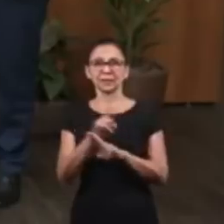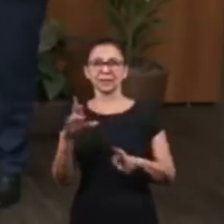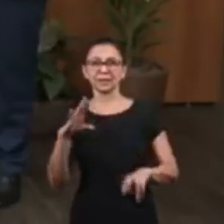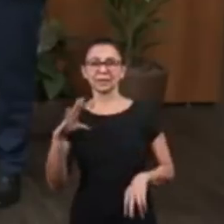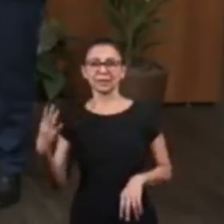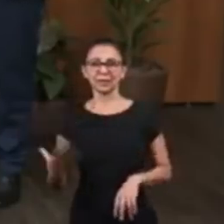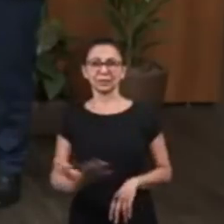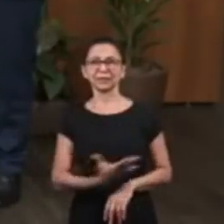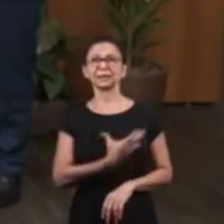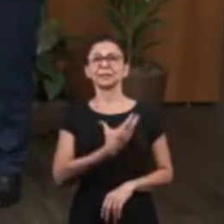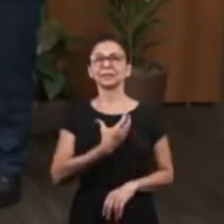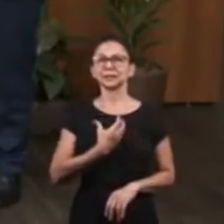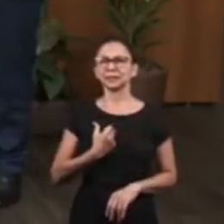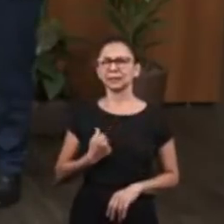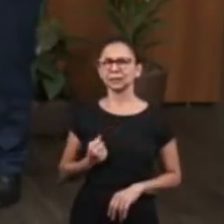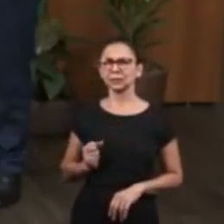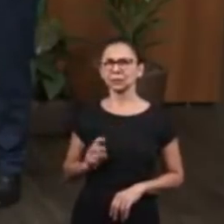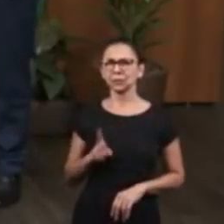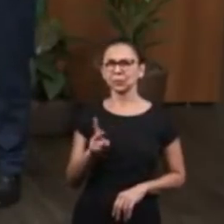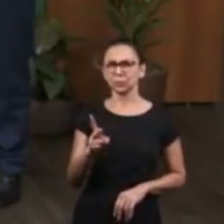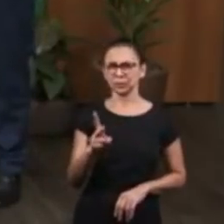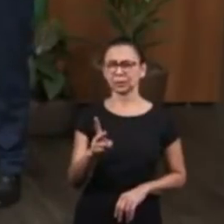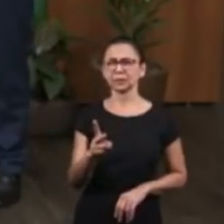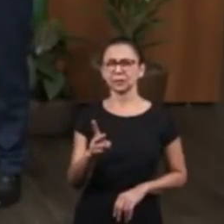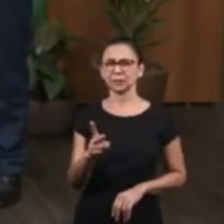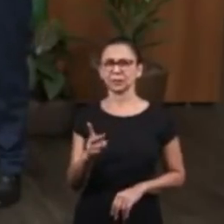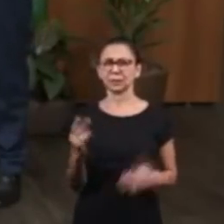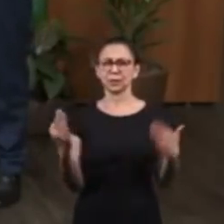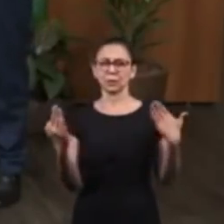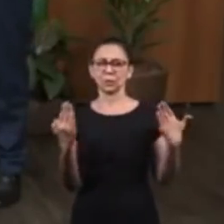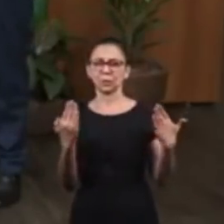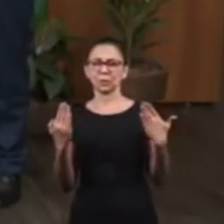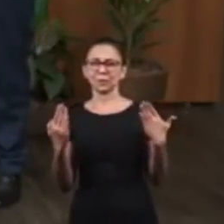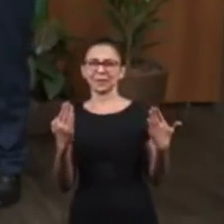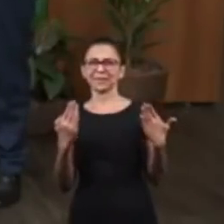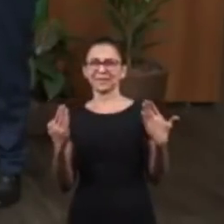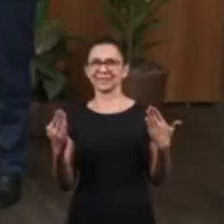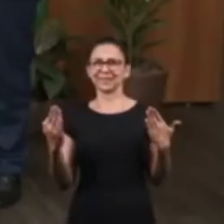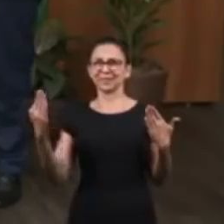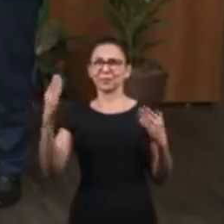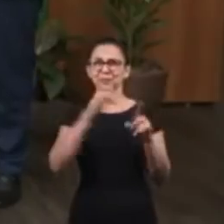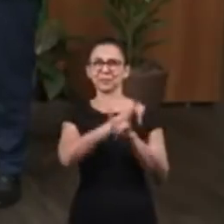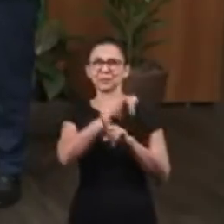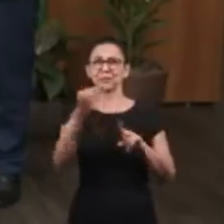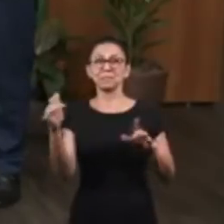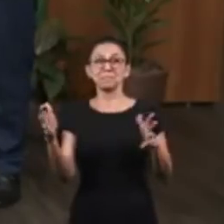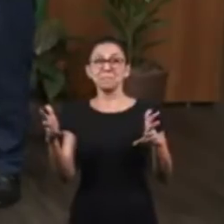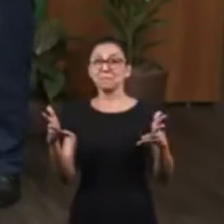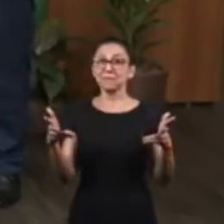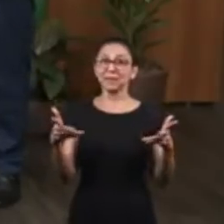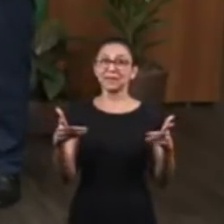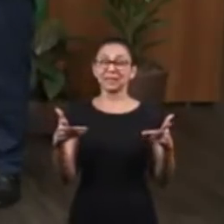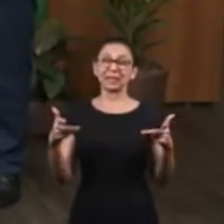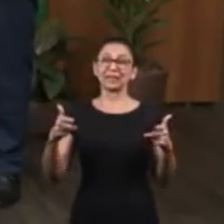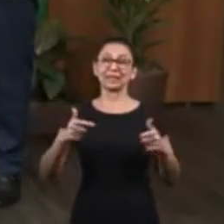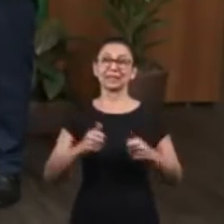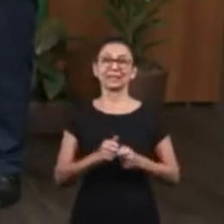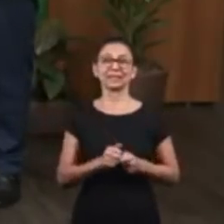We will also continue to show the extraordinary prophetic relationship between